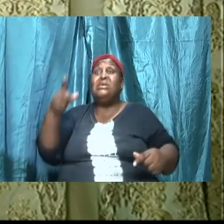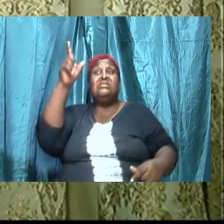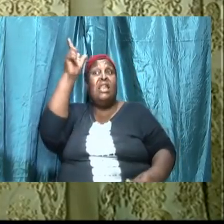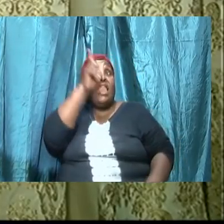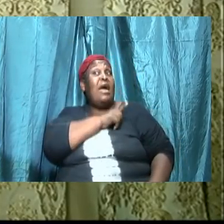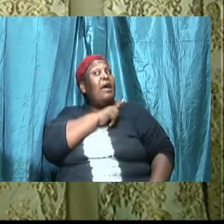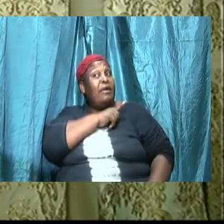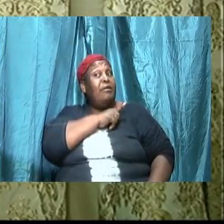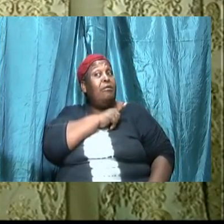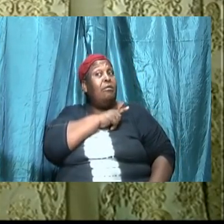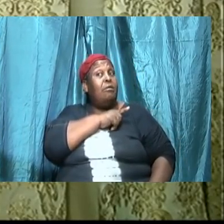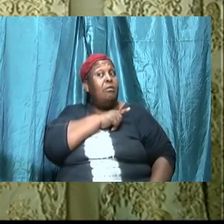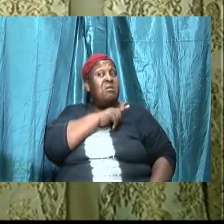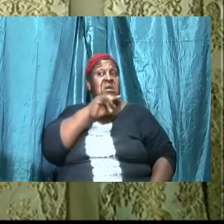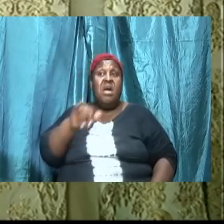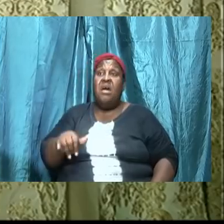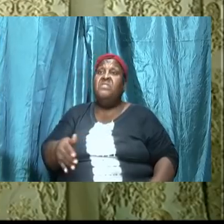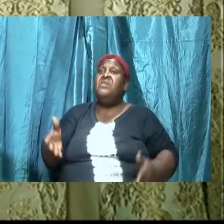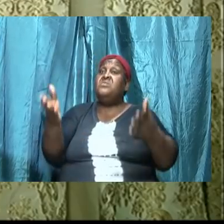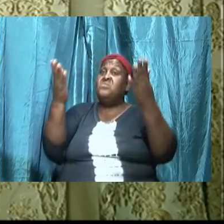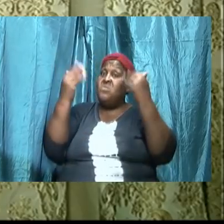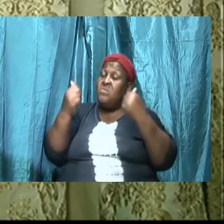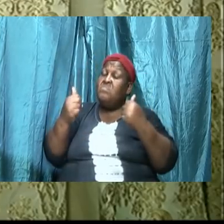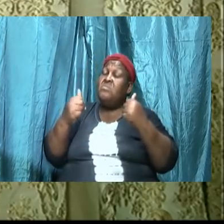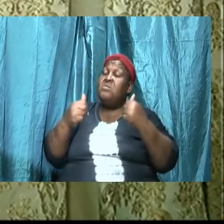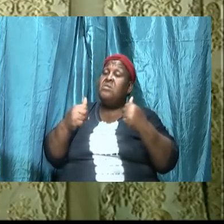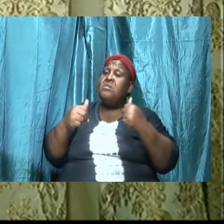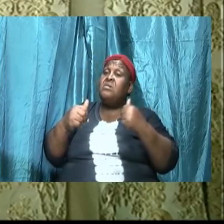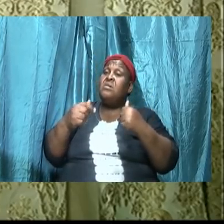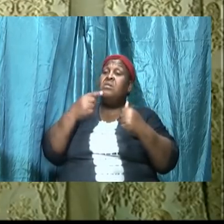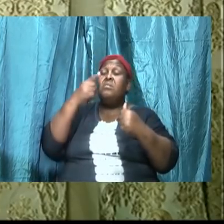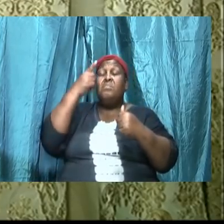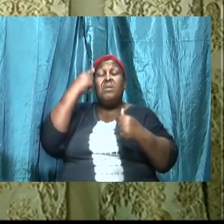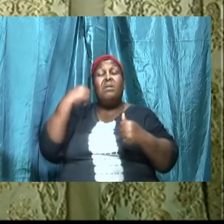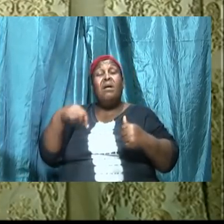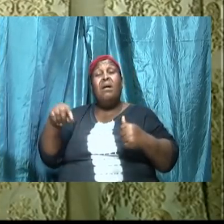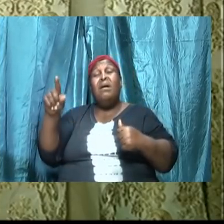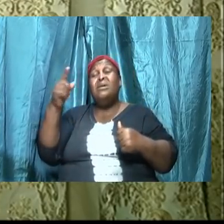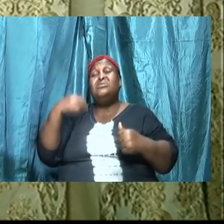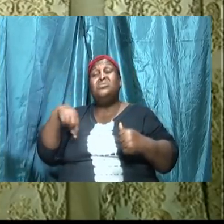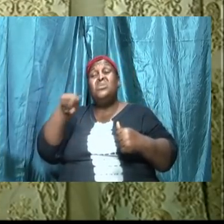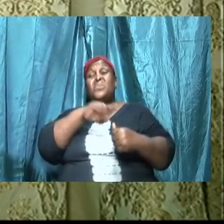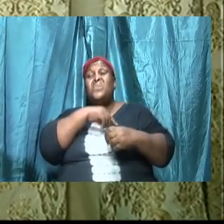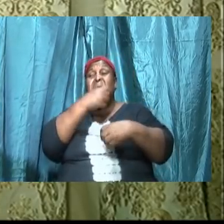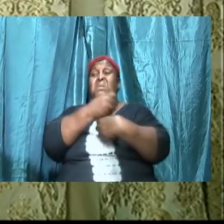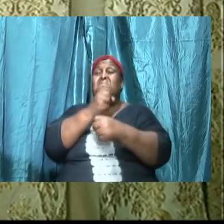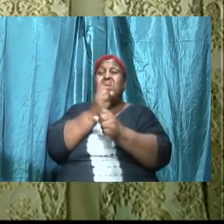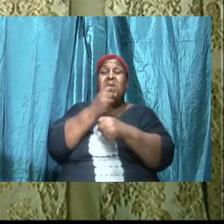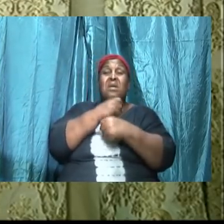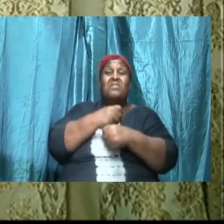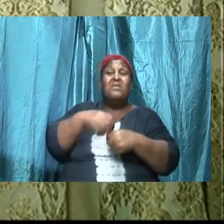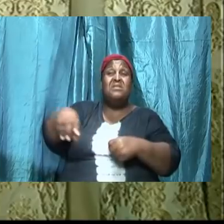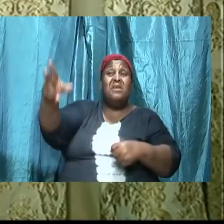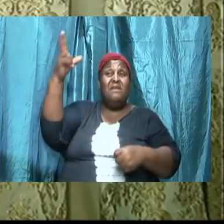we have ceded ground to the devil and have put the word of God some other place